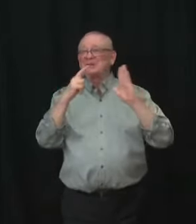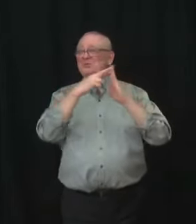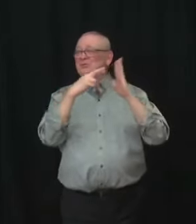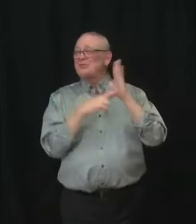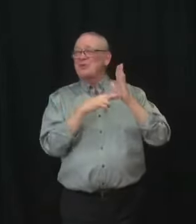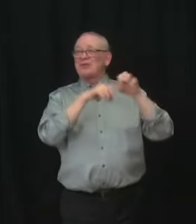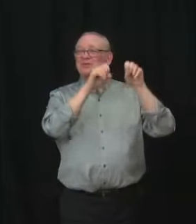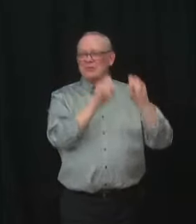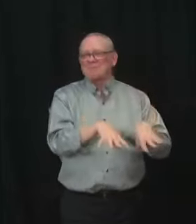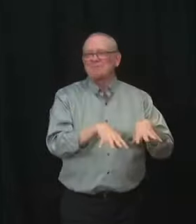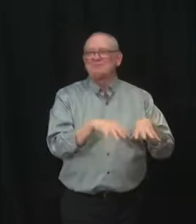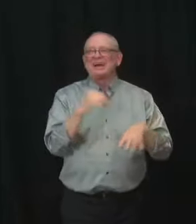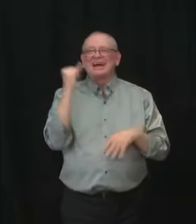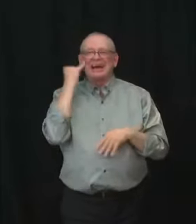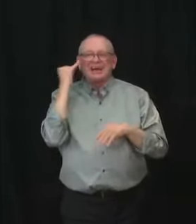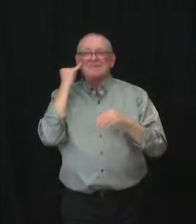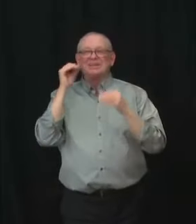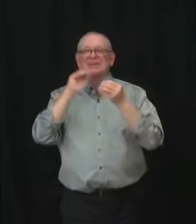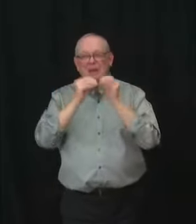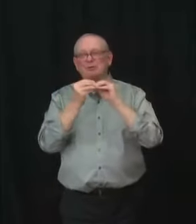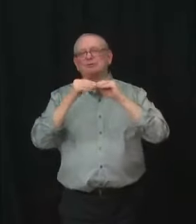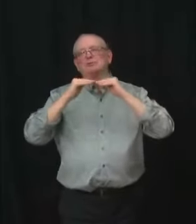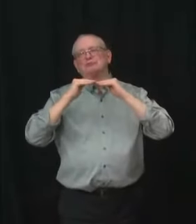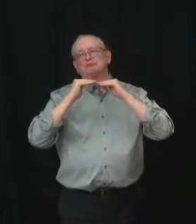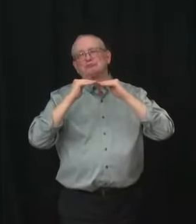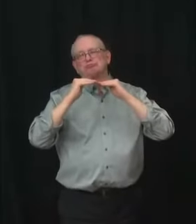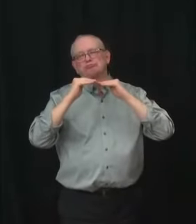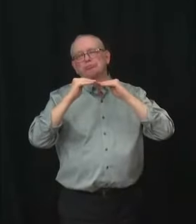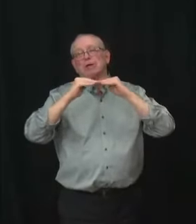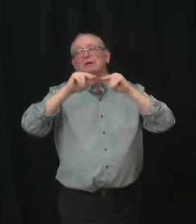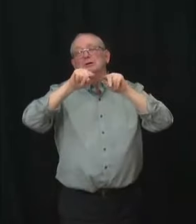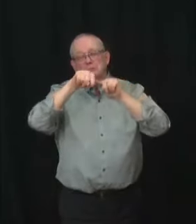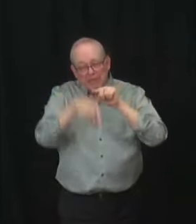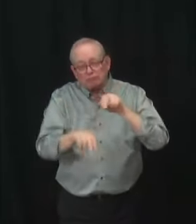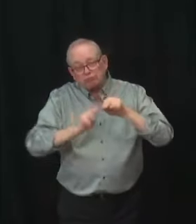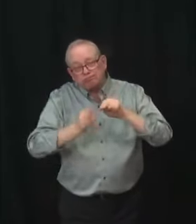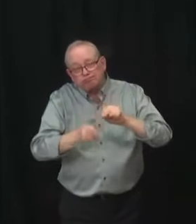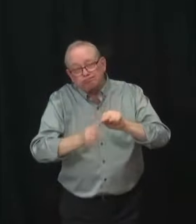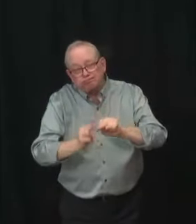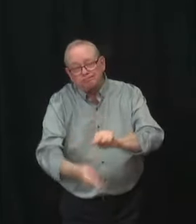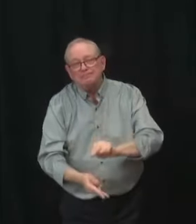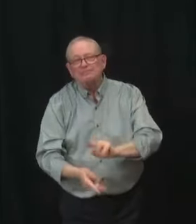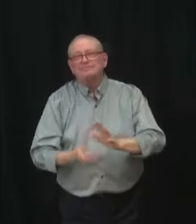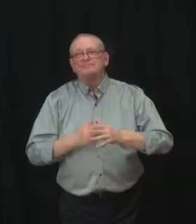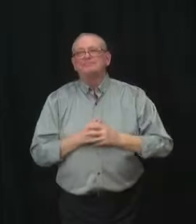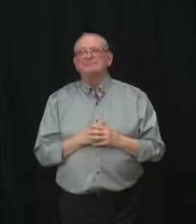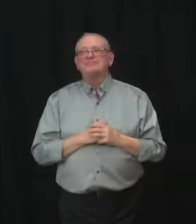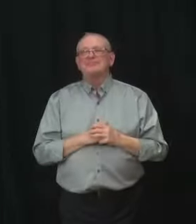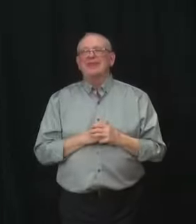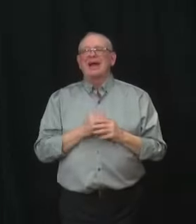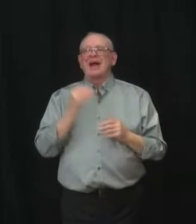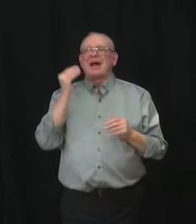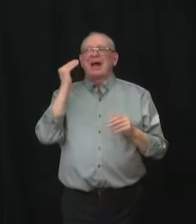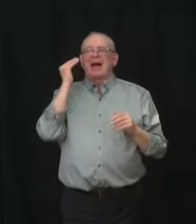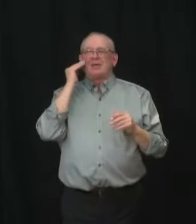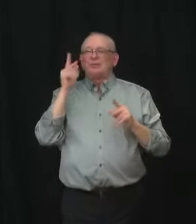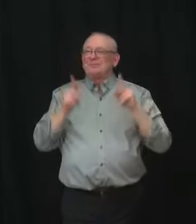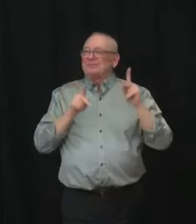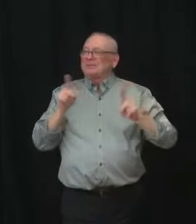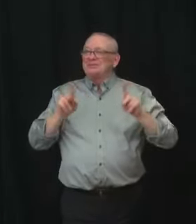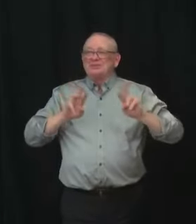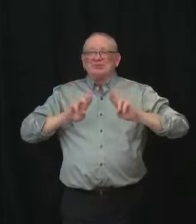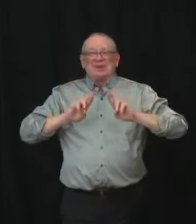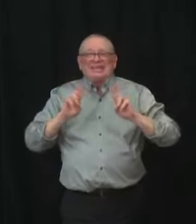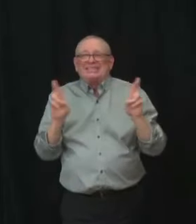trend and reduction in cases and reduction in hospitalizations. I, I fully appreciate, uh, that, that people are tired. Uh, we